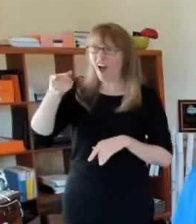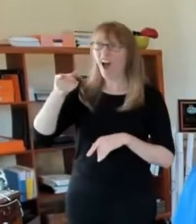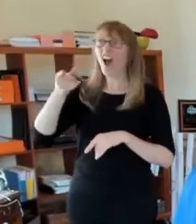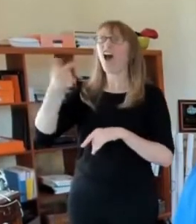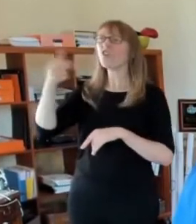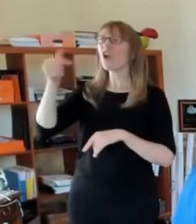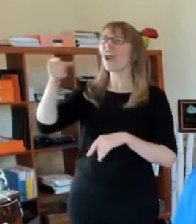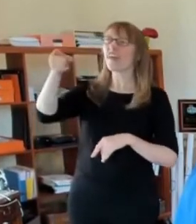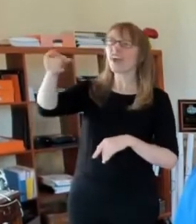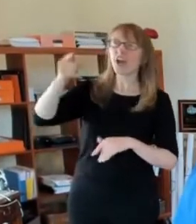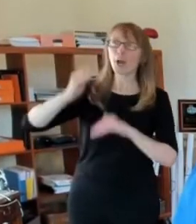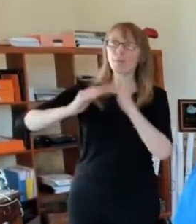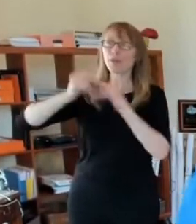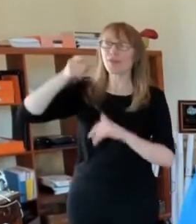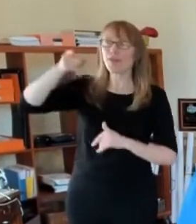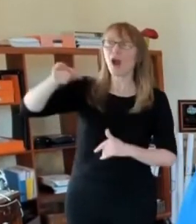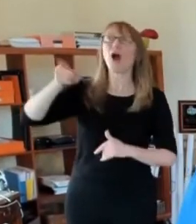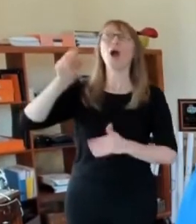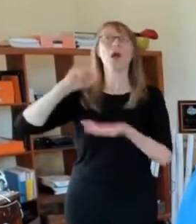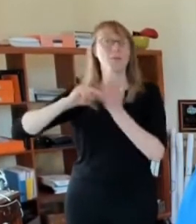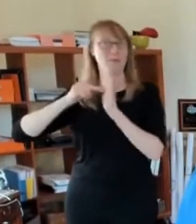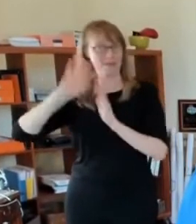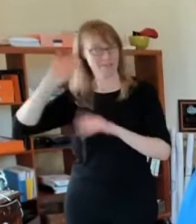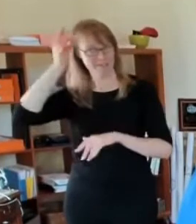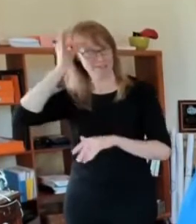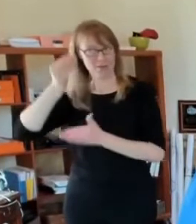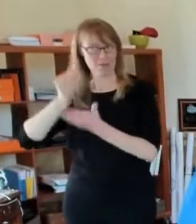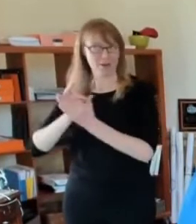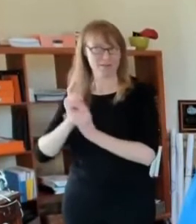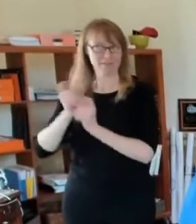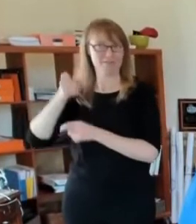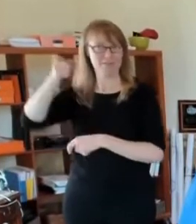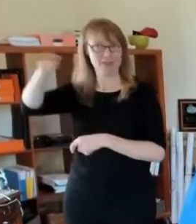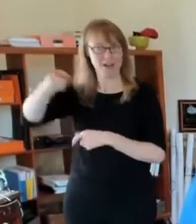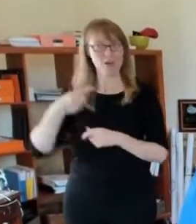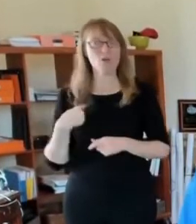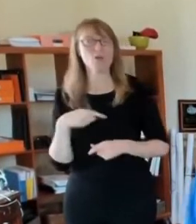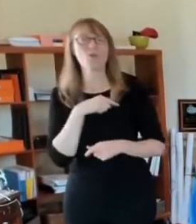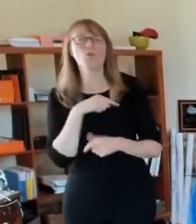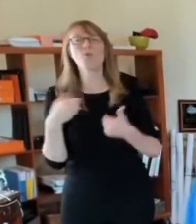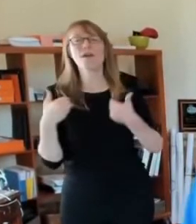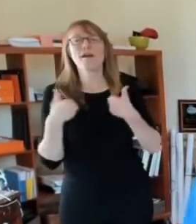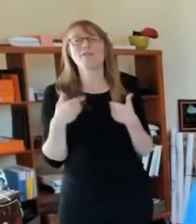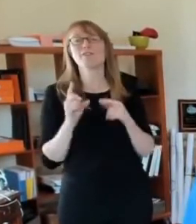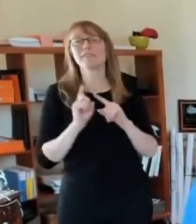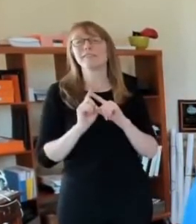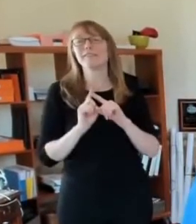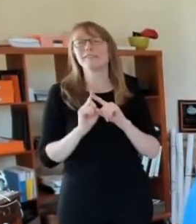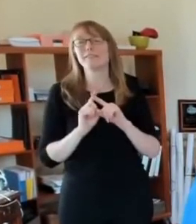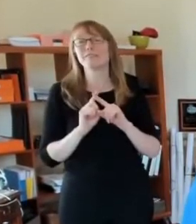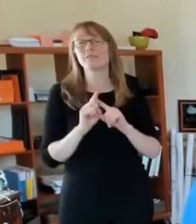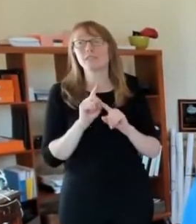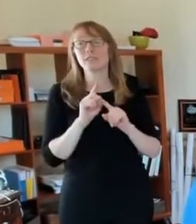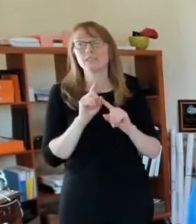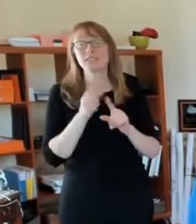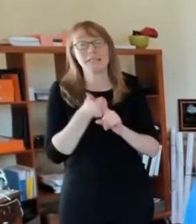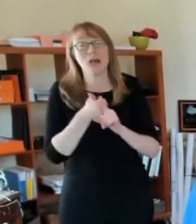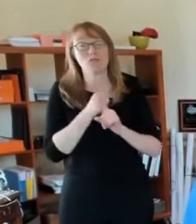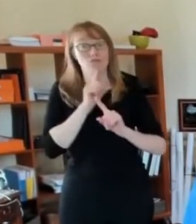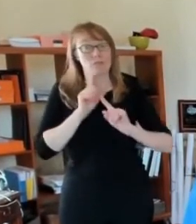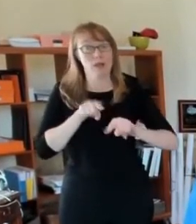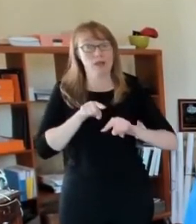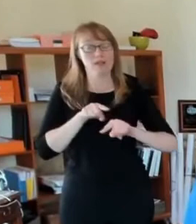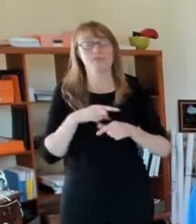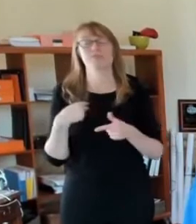We have what's called self-response. That is to October 31st, but there will be what are going to be called enumerators coming